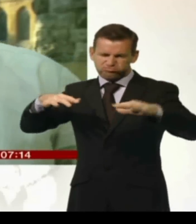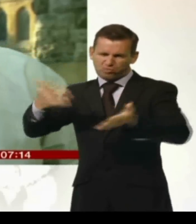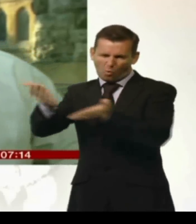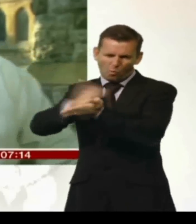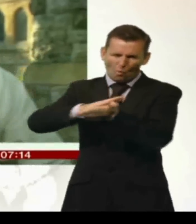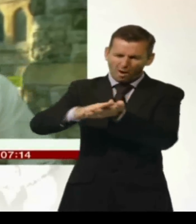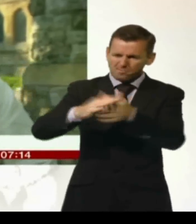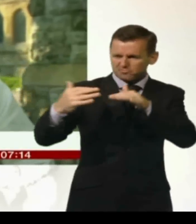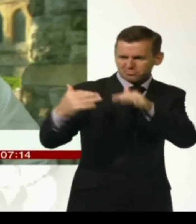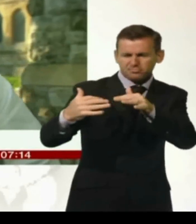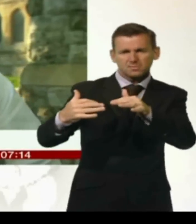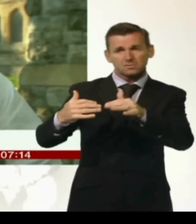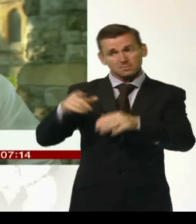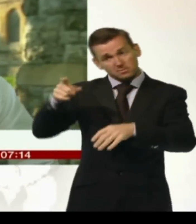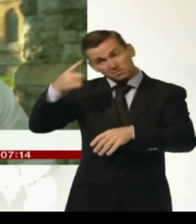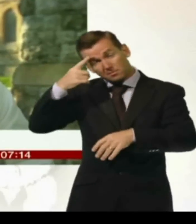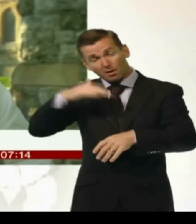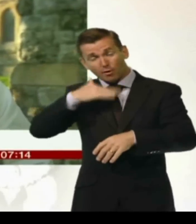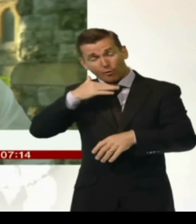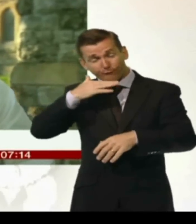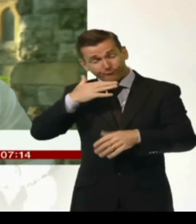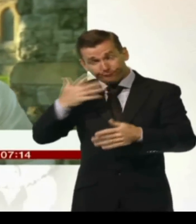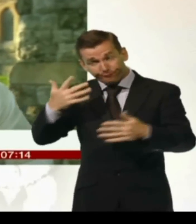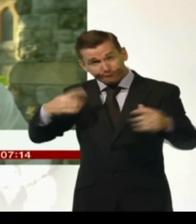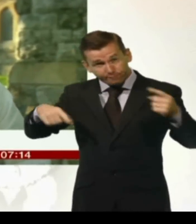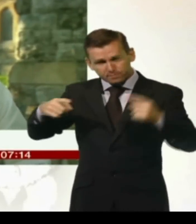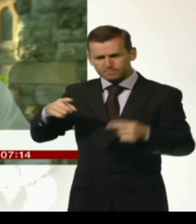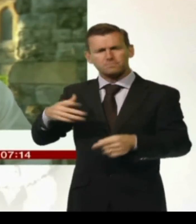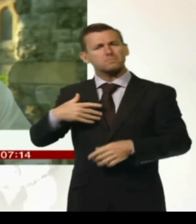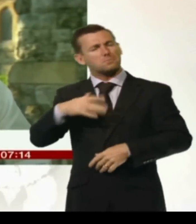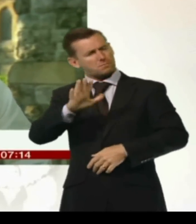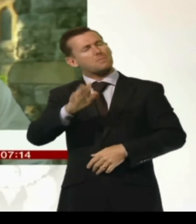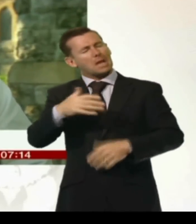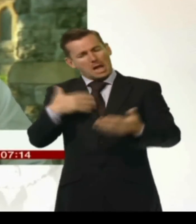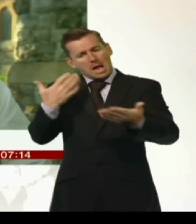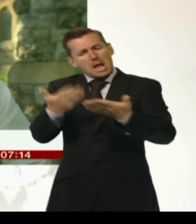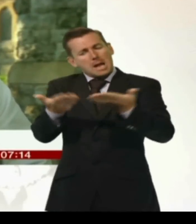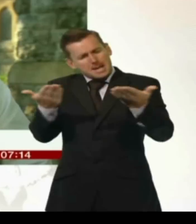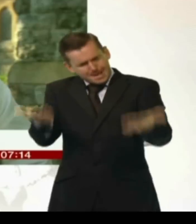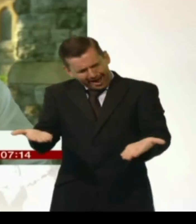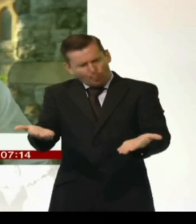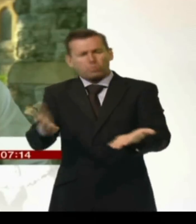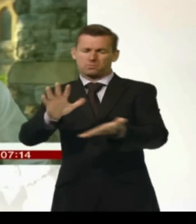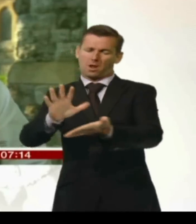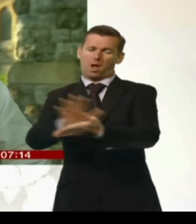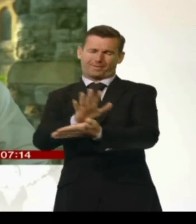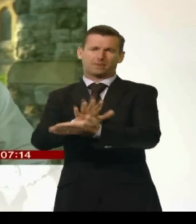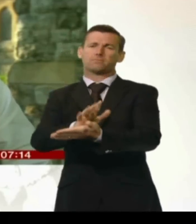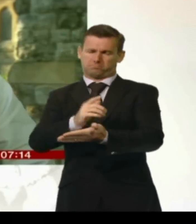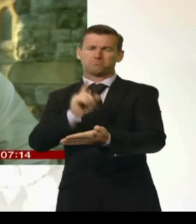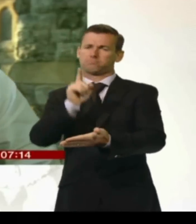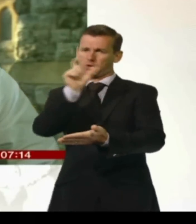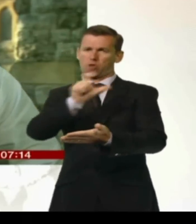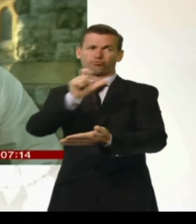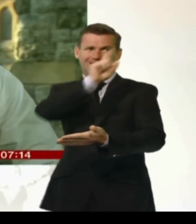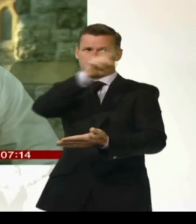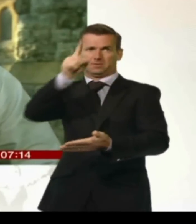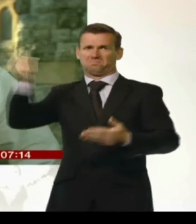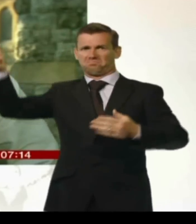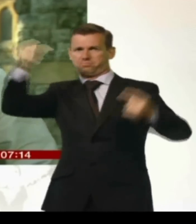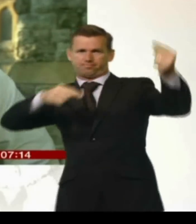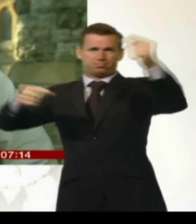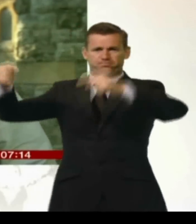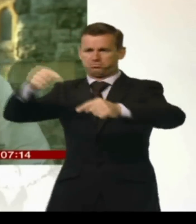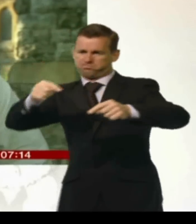I'm happy that the effort's been put together now to do something. I'm hoping that this will result